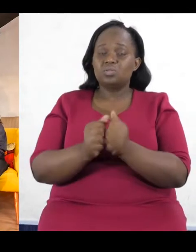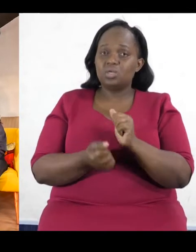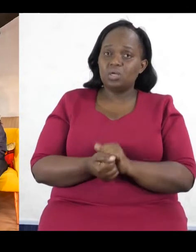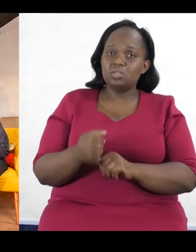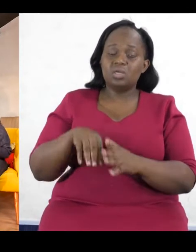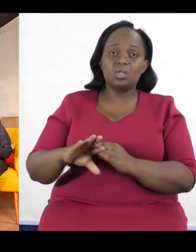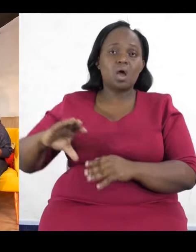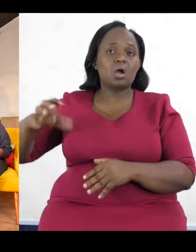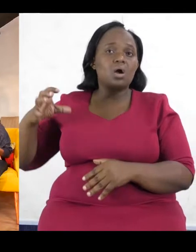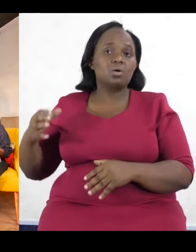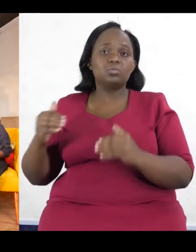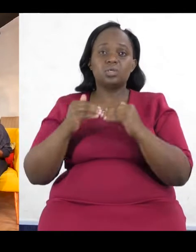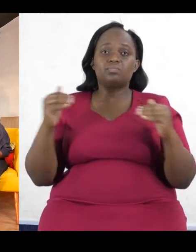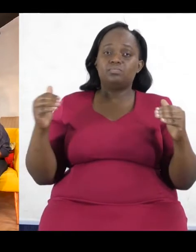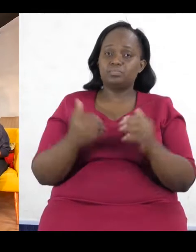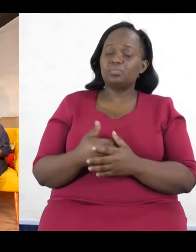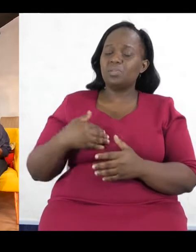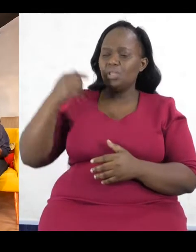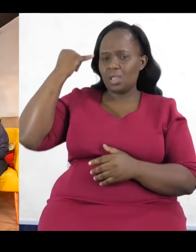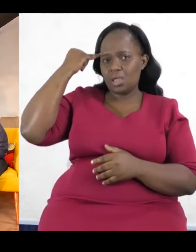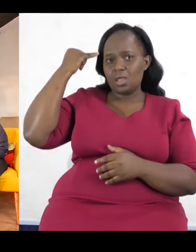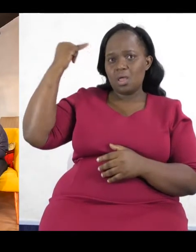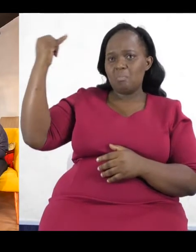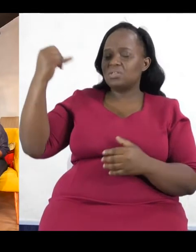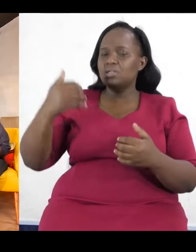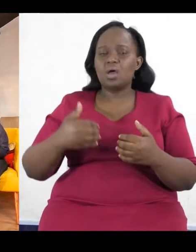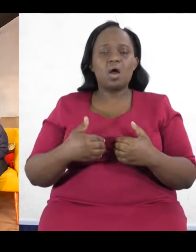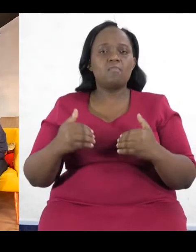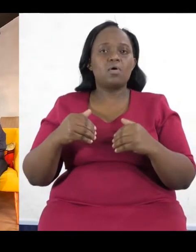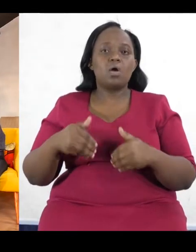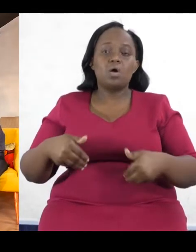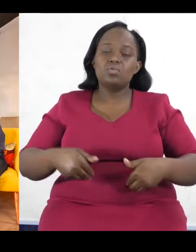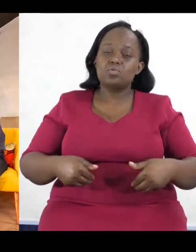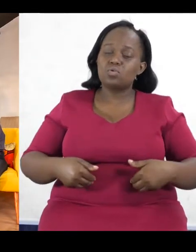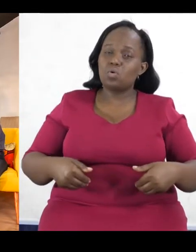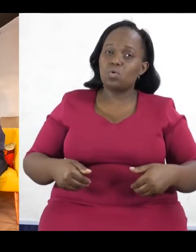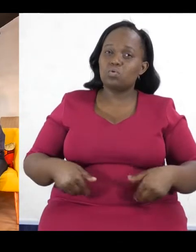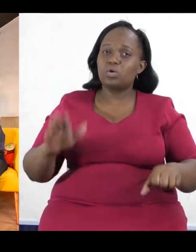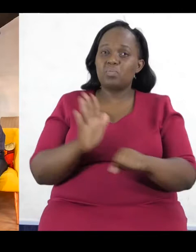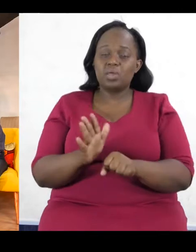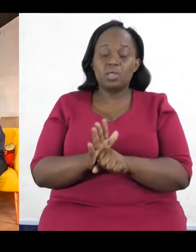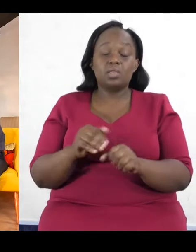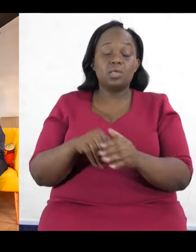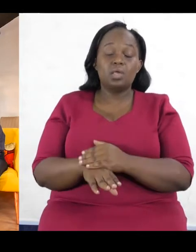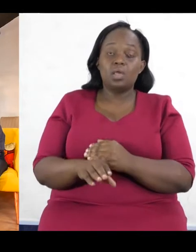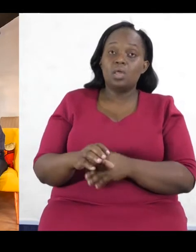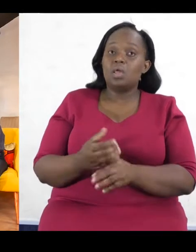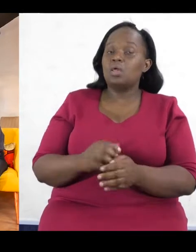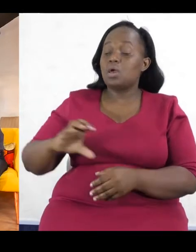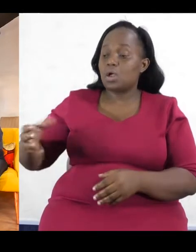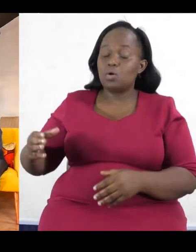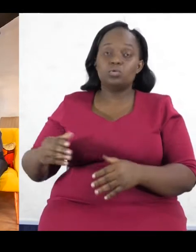Because I imagine at county level, that's where we have a lot of youth compared to national level. So, yeah.